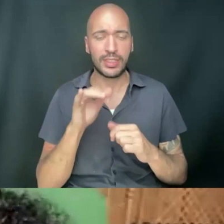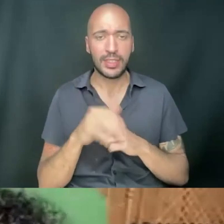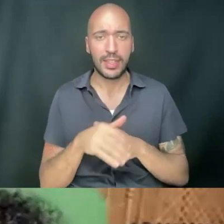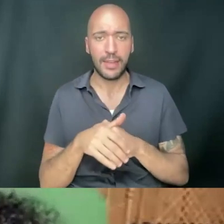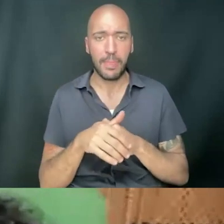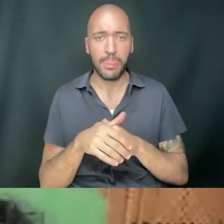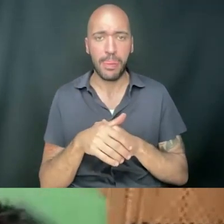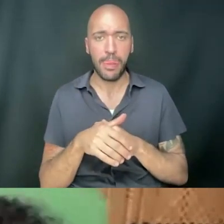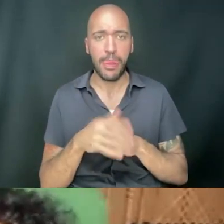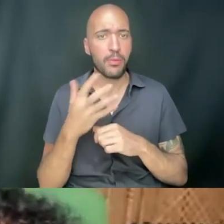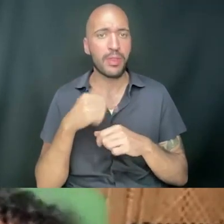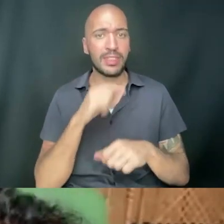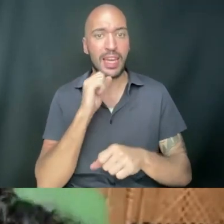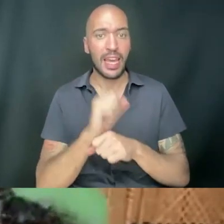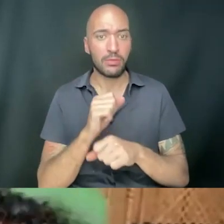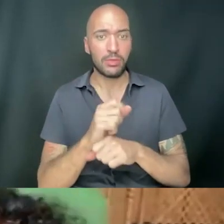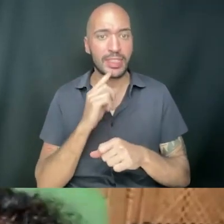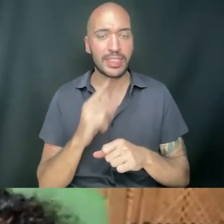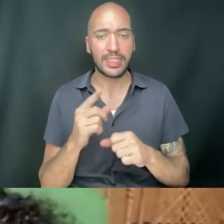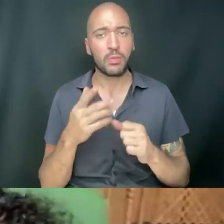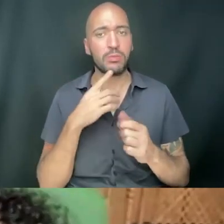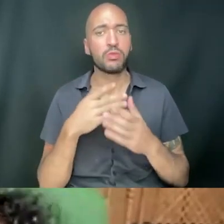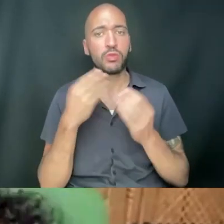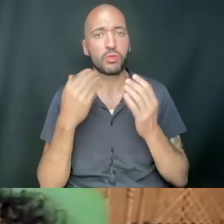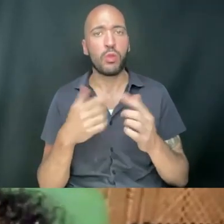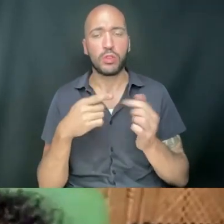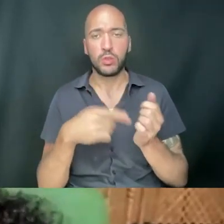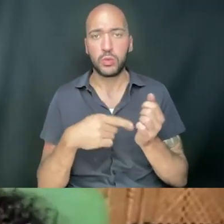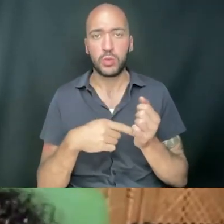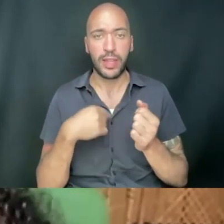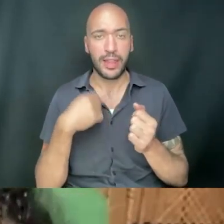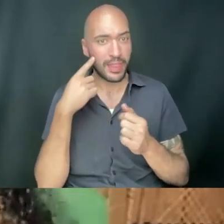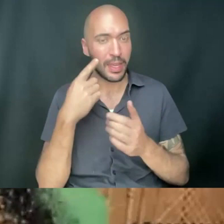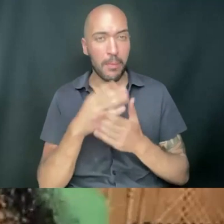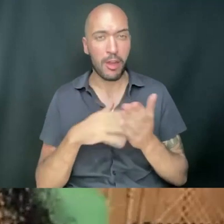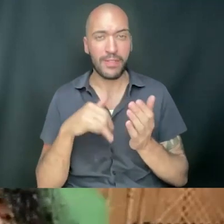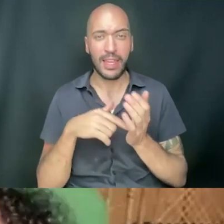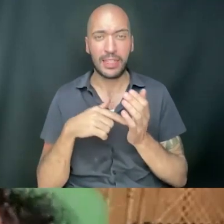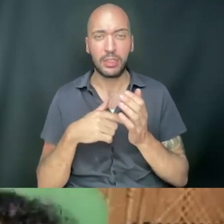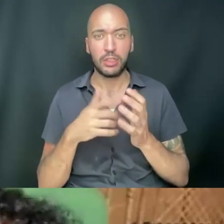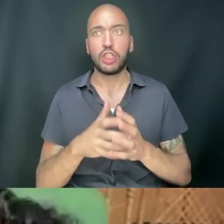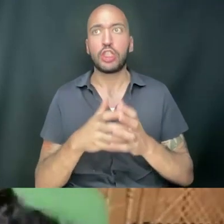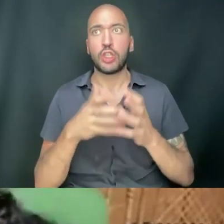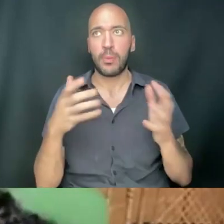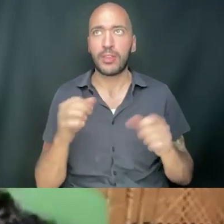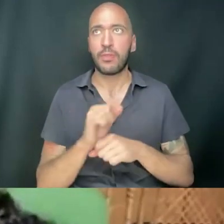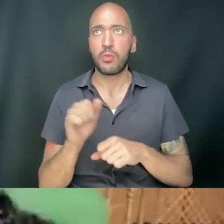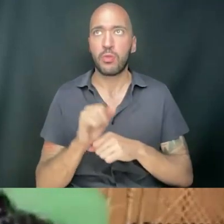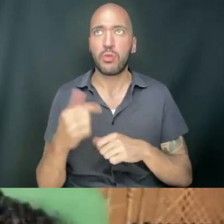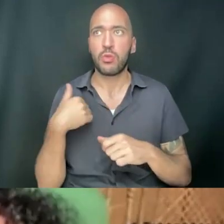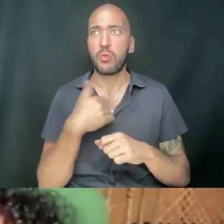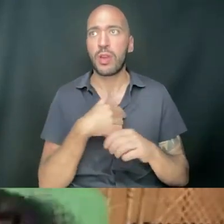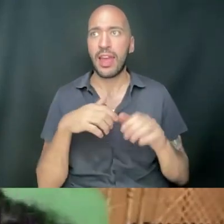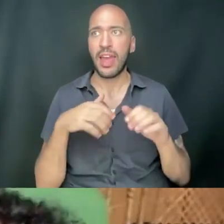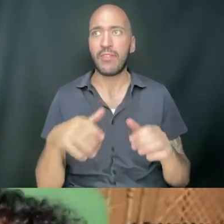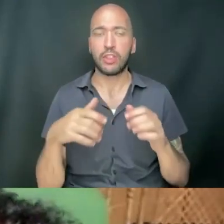what this actually is outside of what's being told to you. And I think part of that is so much of the work we have to do, right?